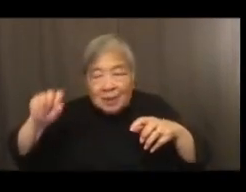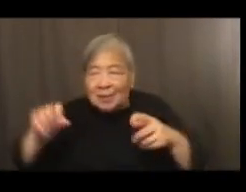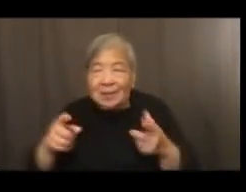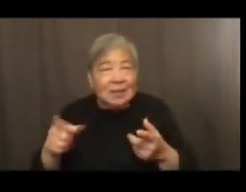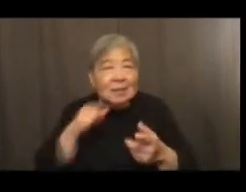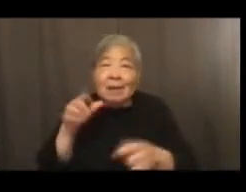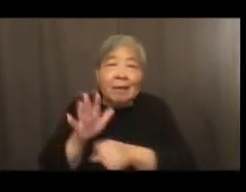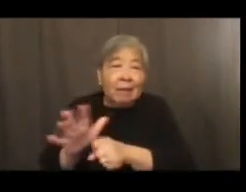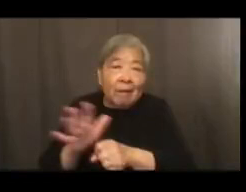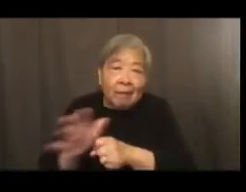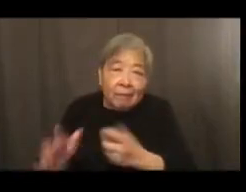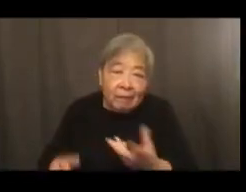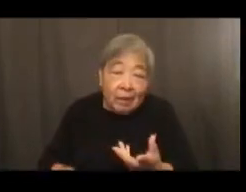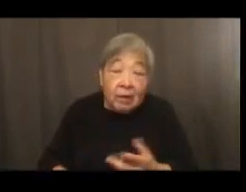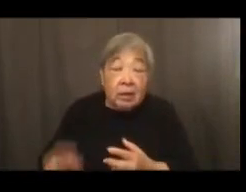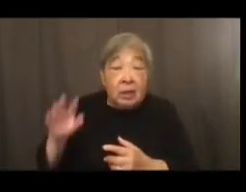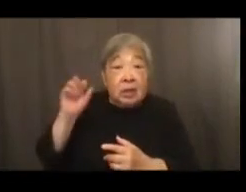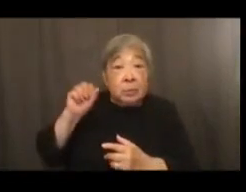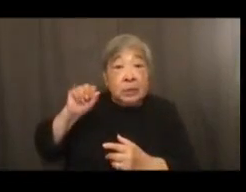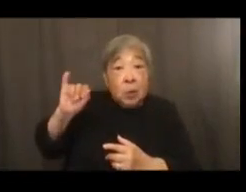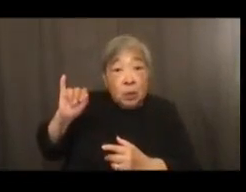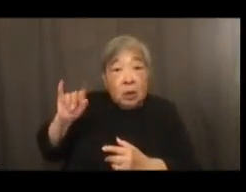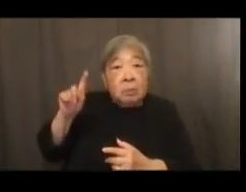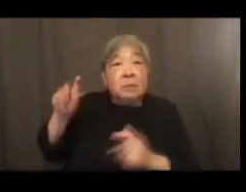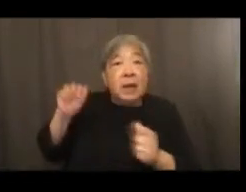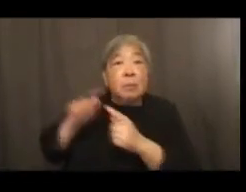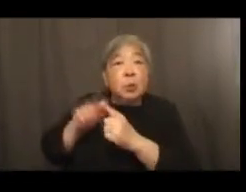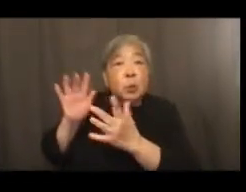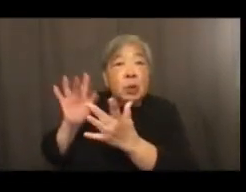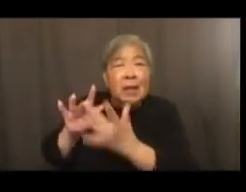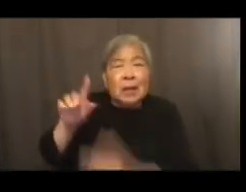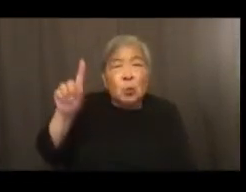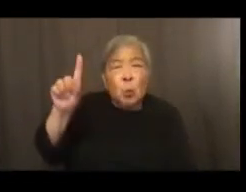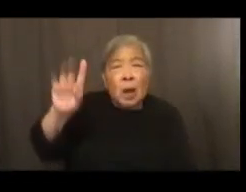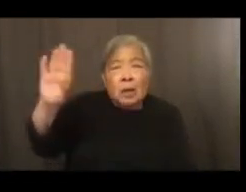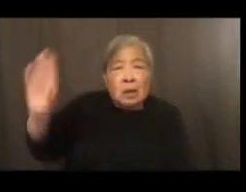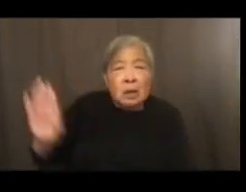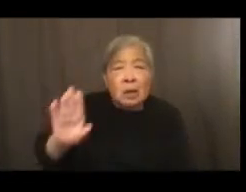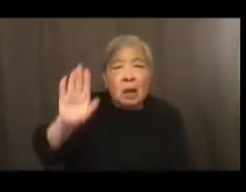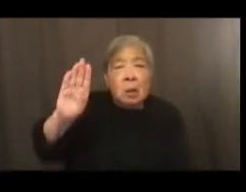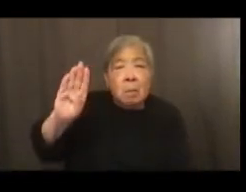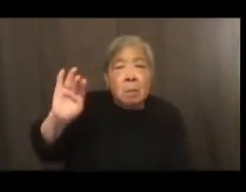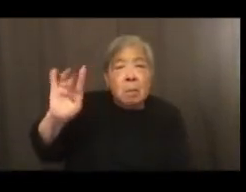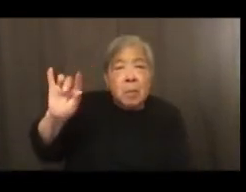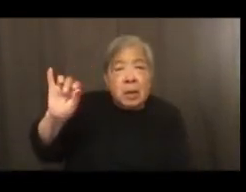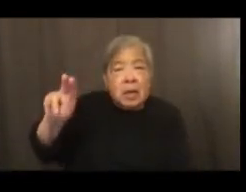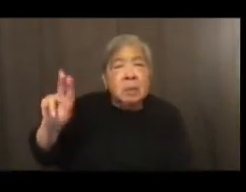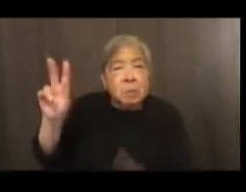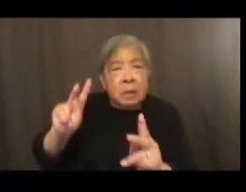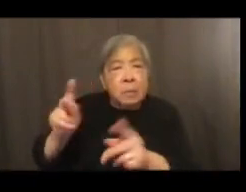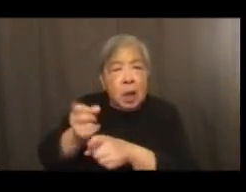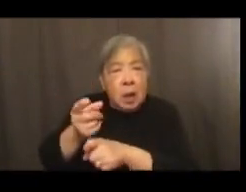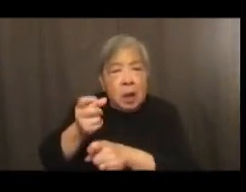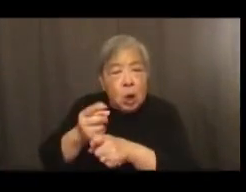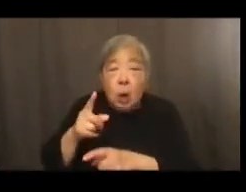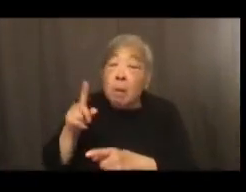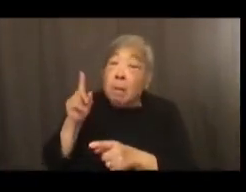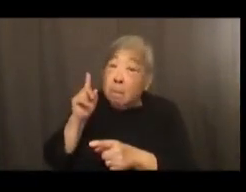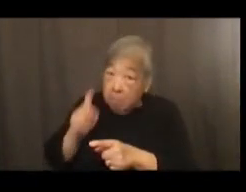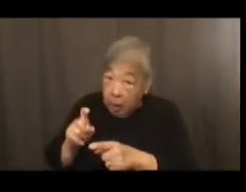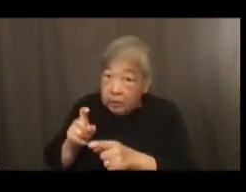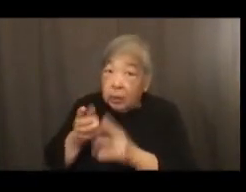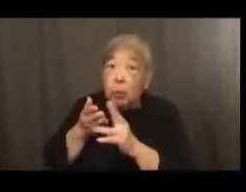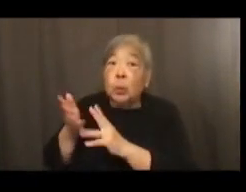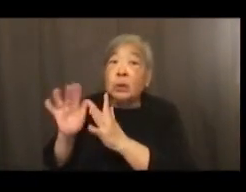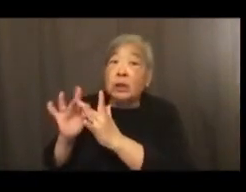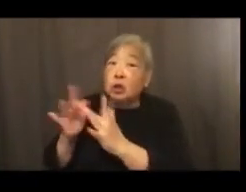The idea of the Smithsonian being able to reach a billion people a year really has to be done digitally. And there's going to be a